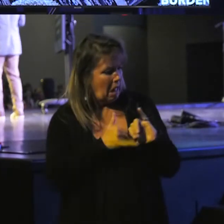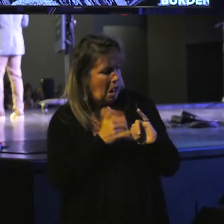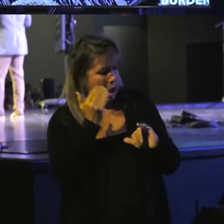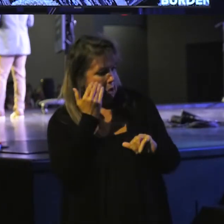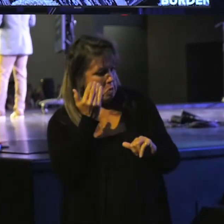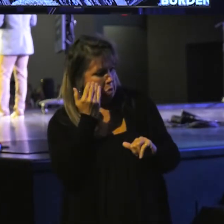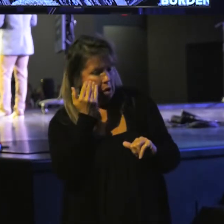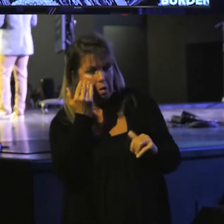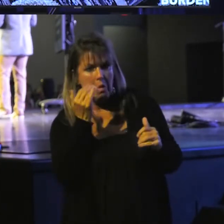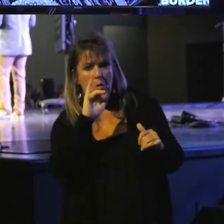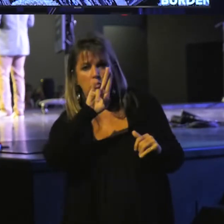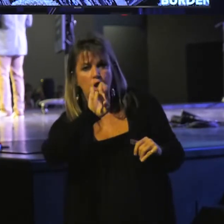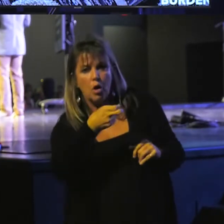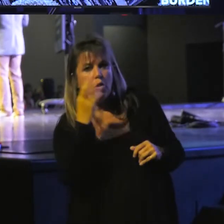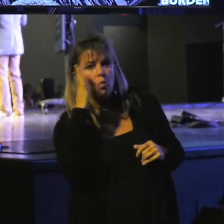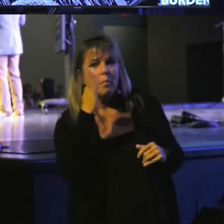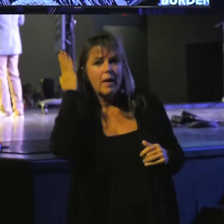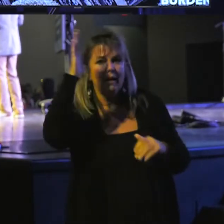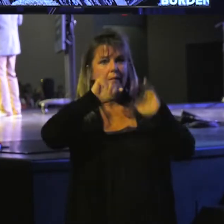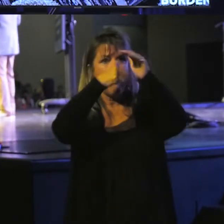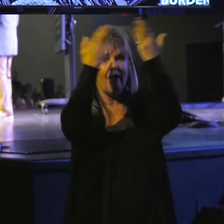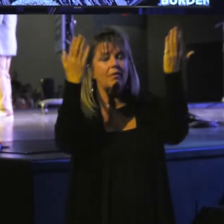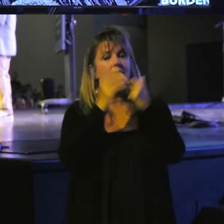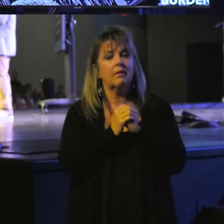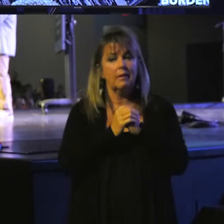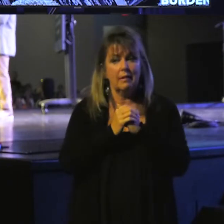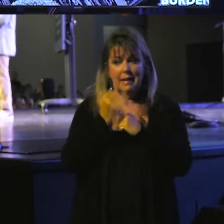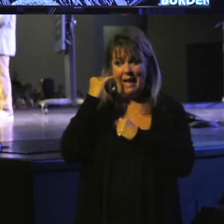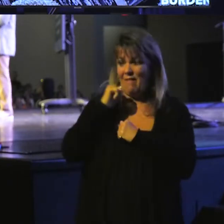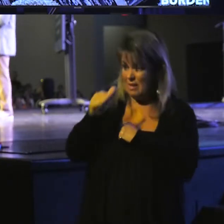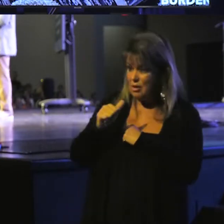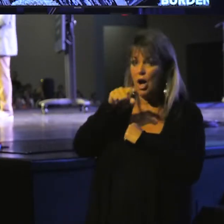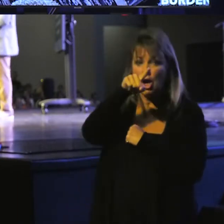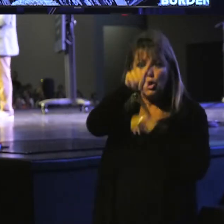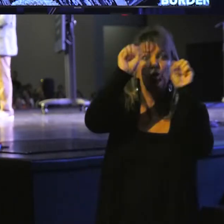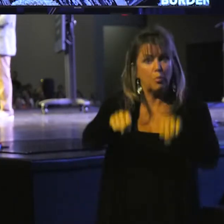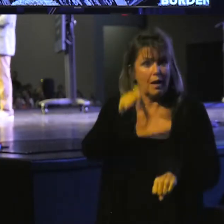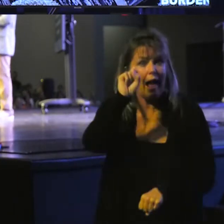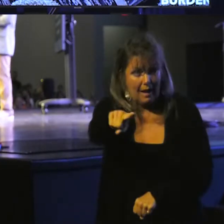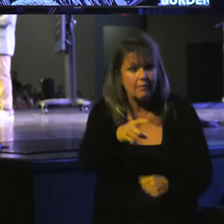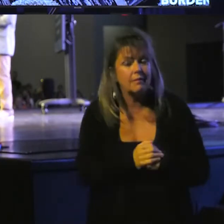do you know Jonah will be there? He said, if he's not, you can ask.